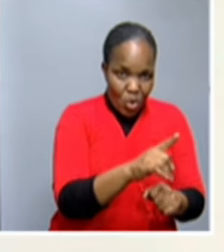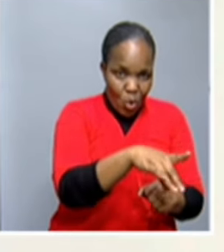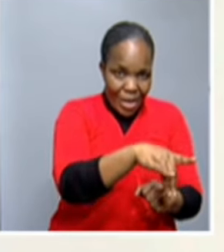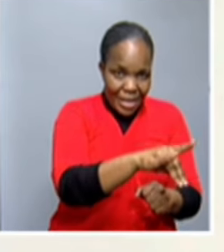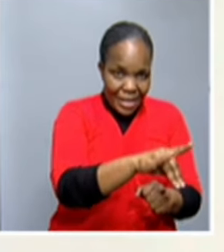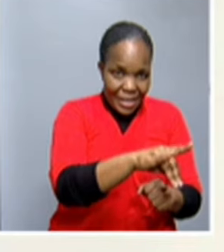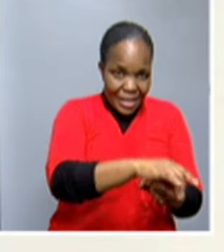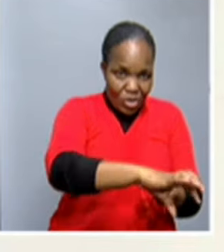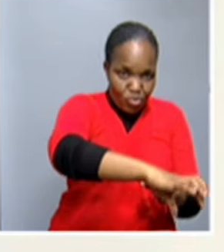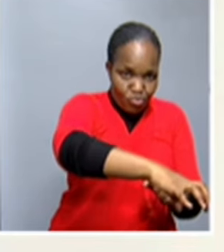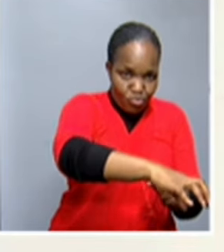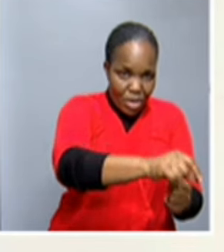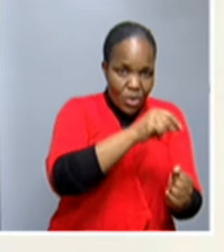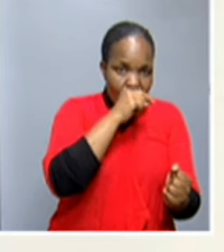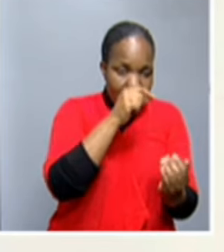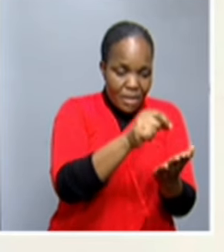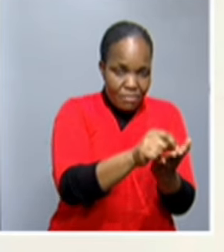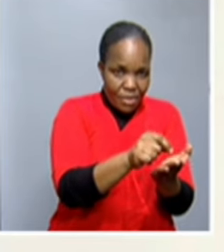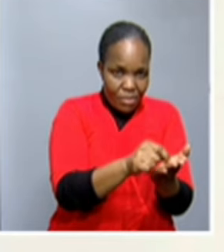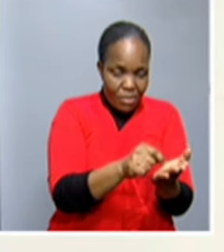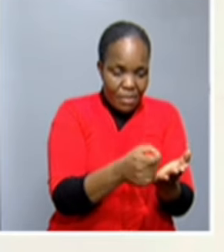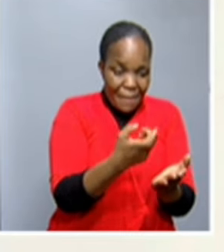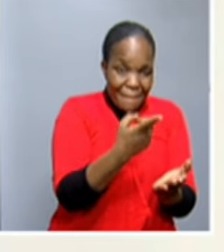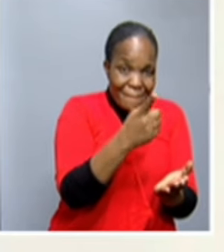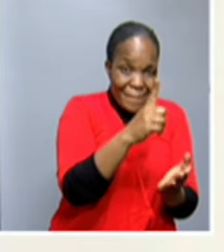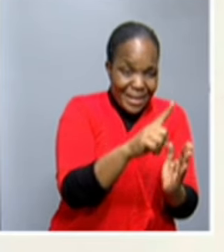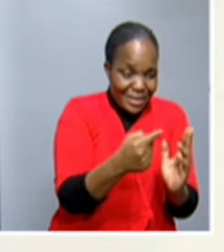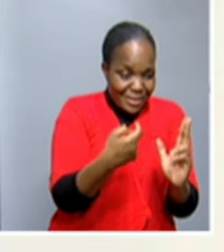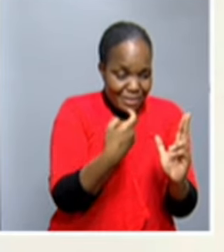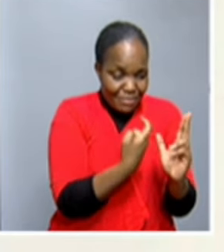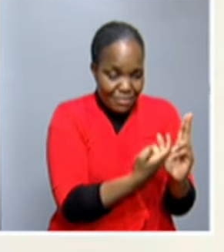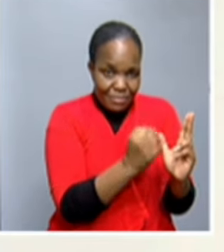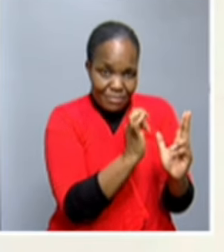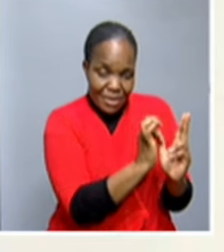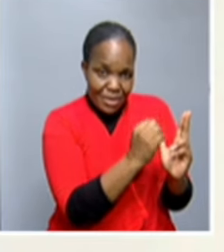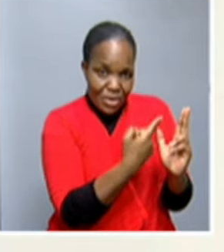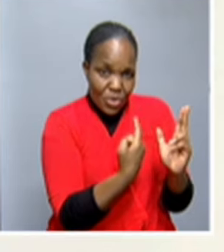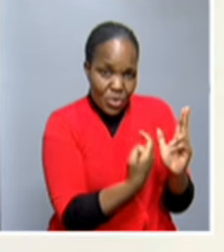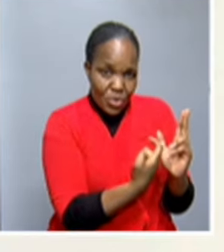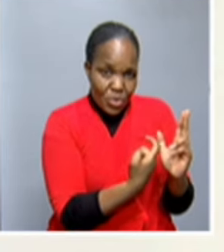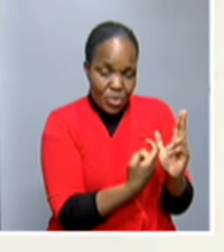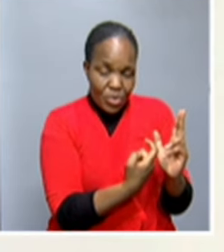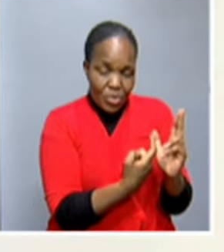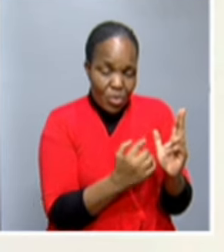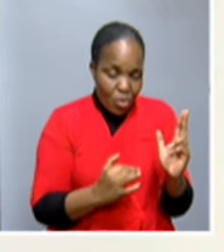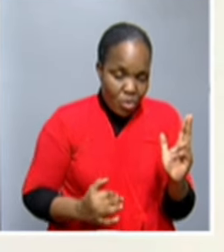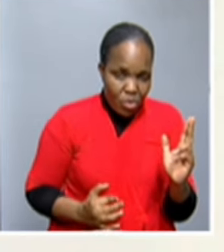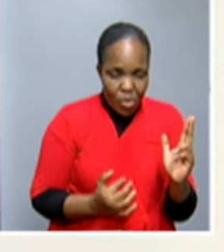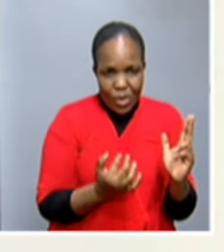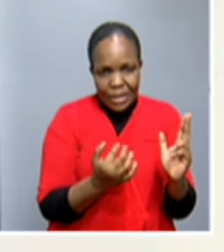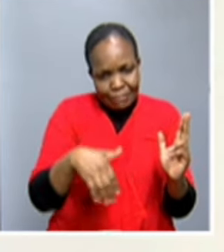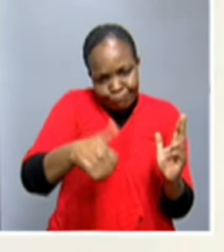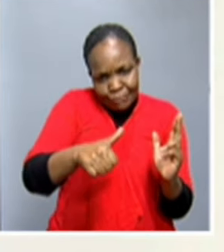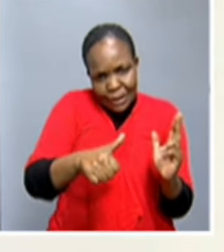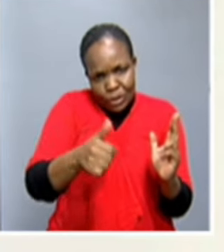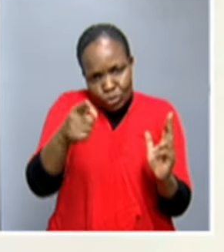she is now, where she's residing, even though she waited to get time to go